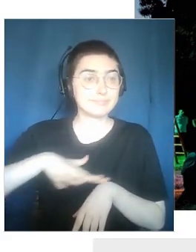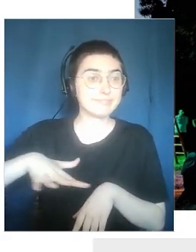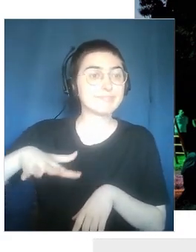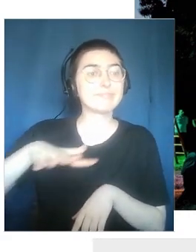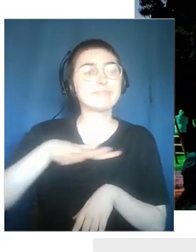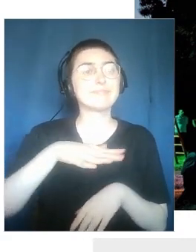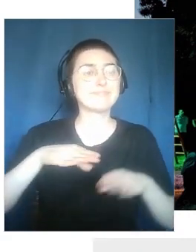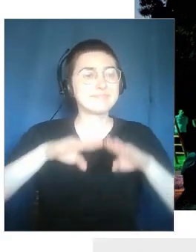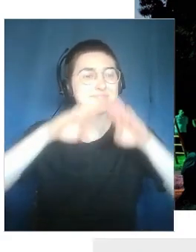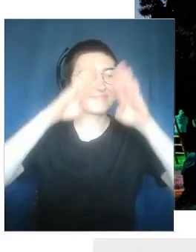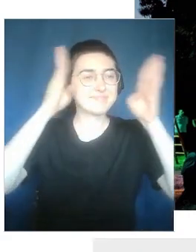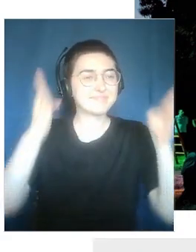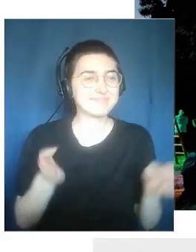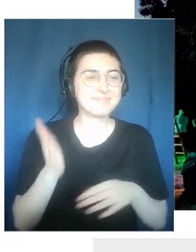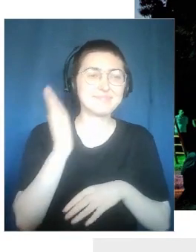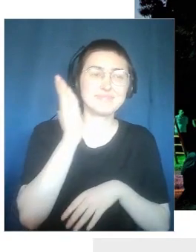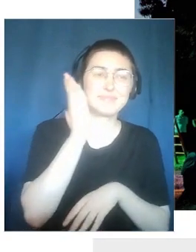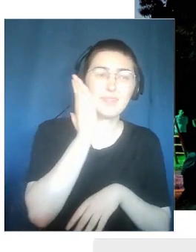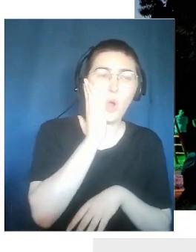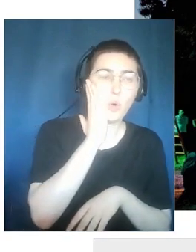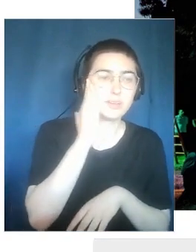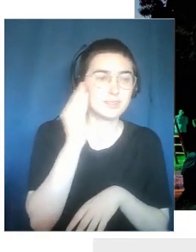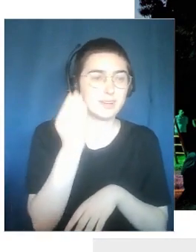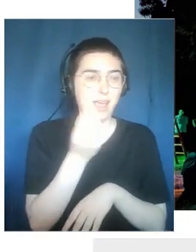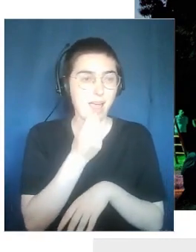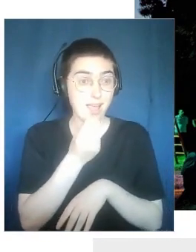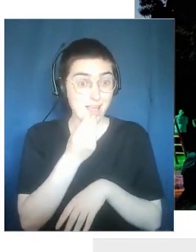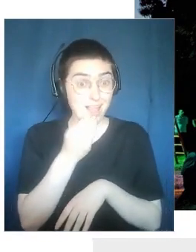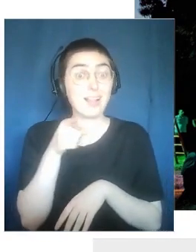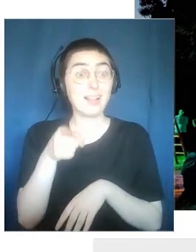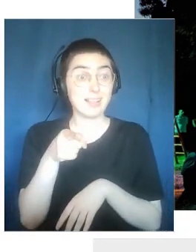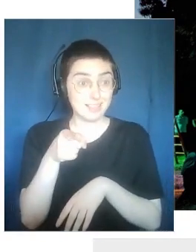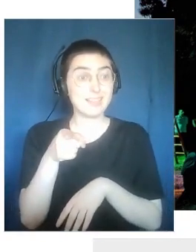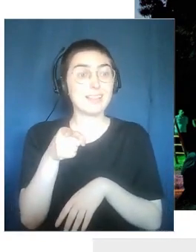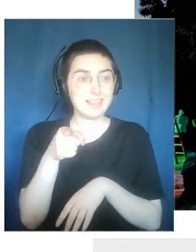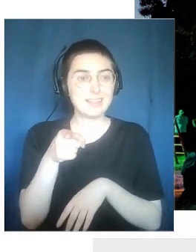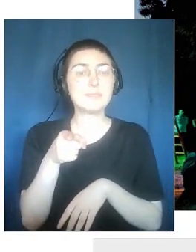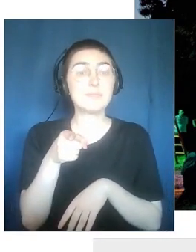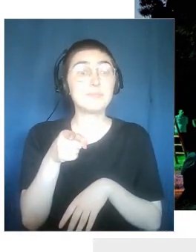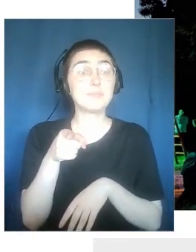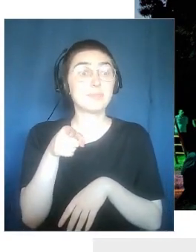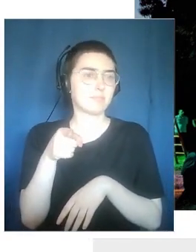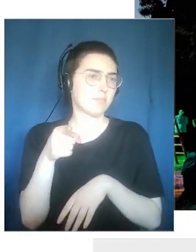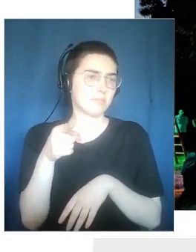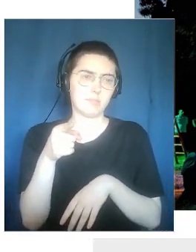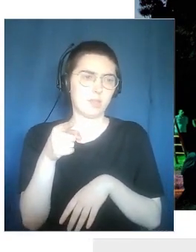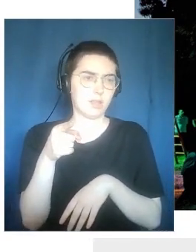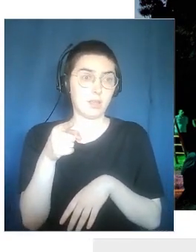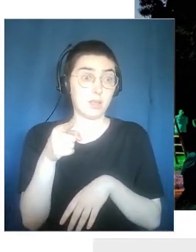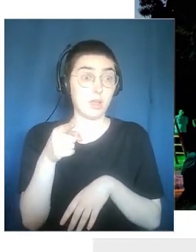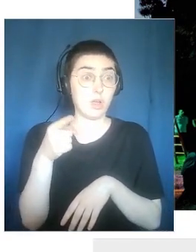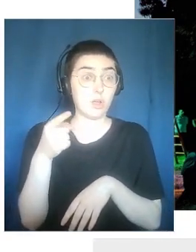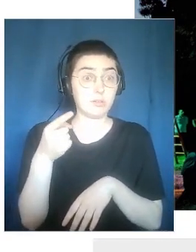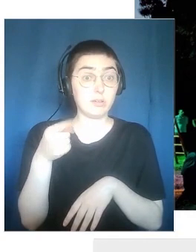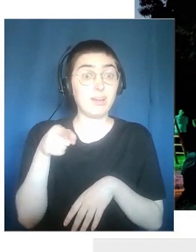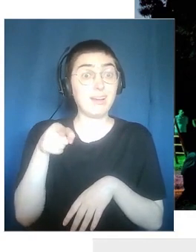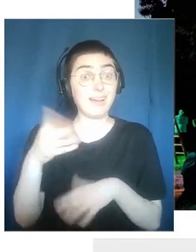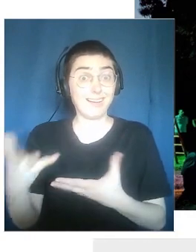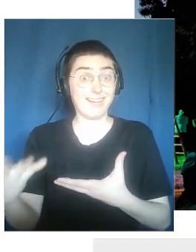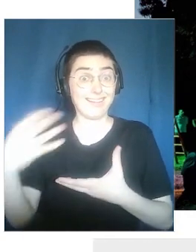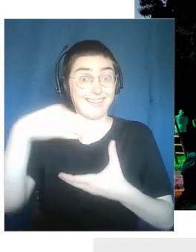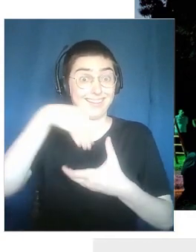architecture of the 17th century.